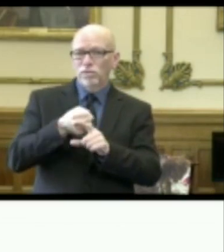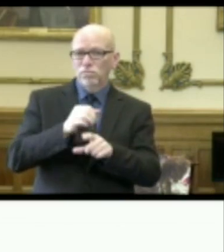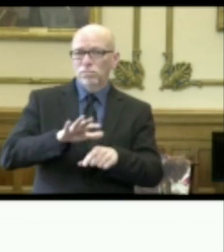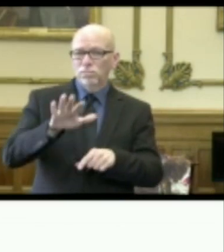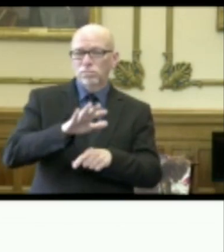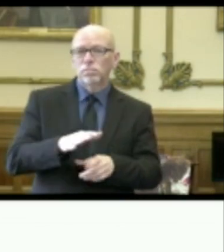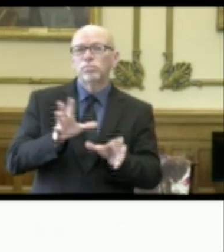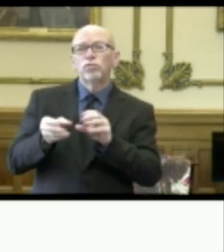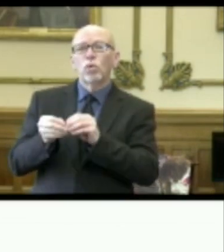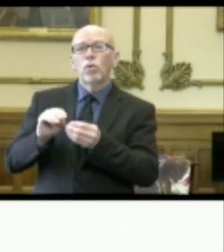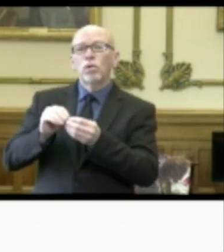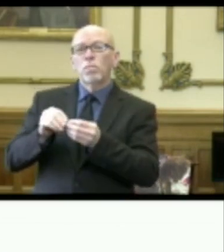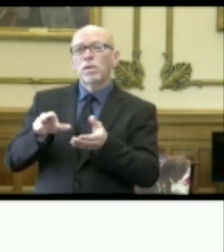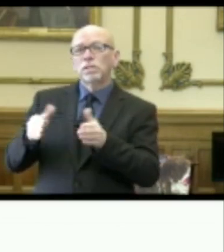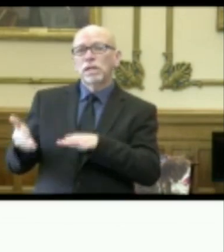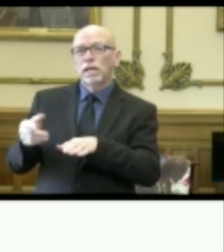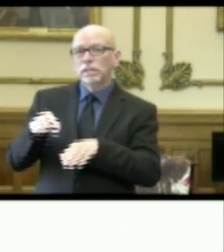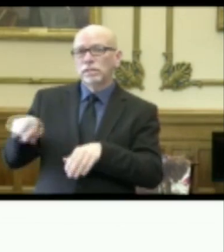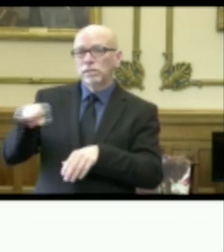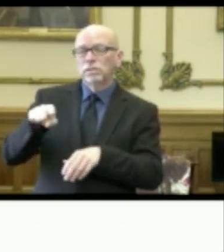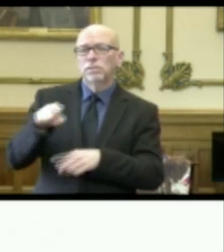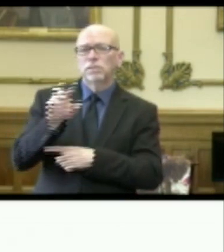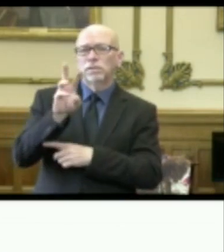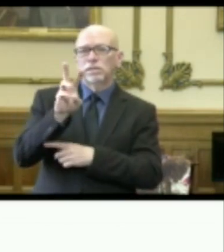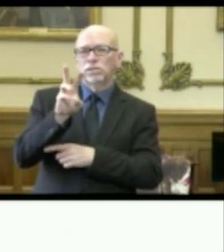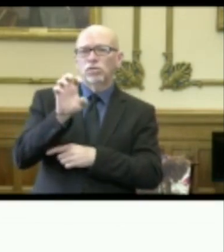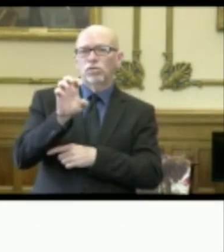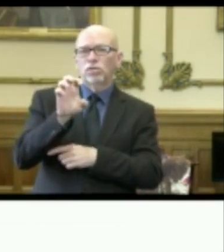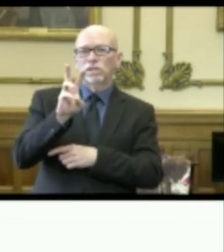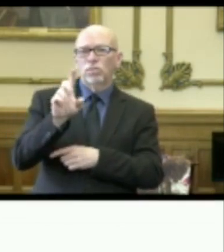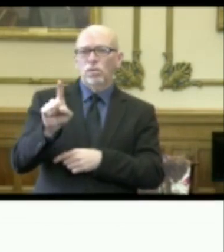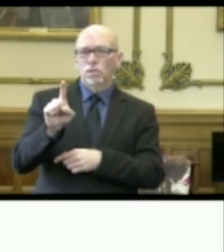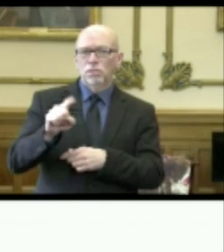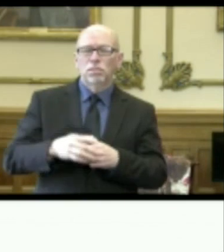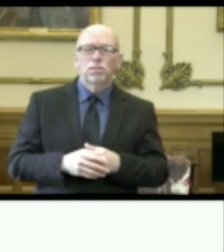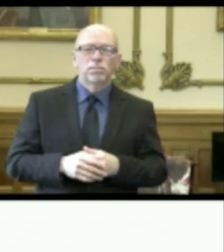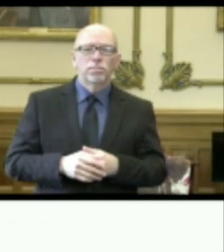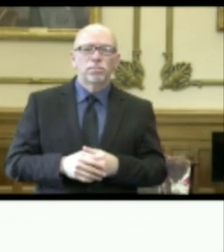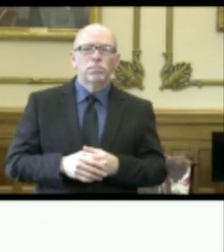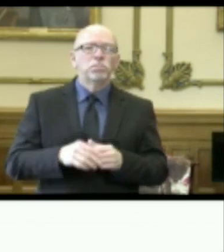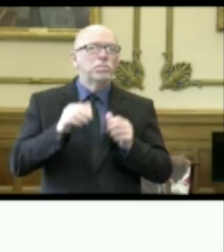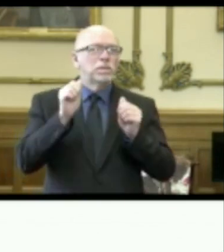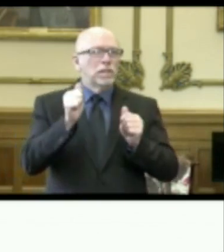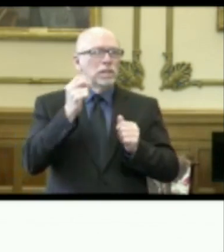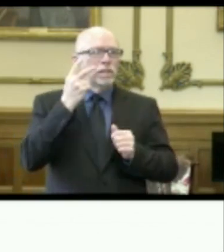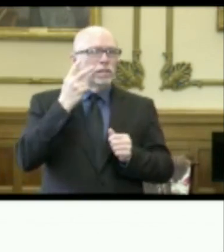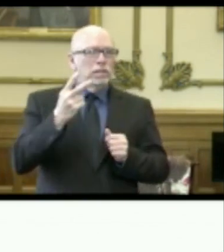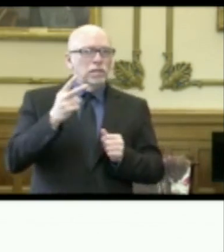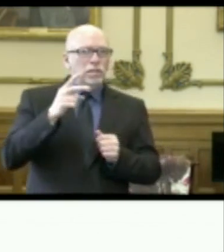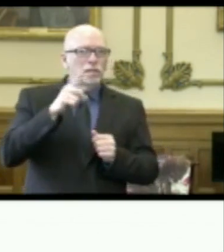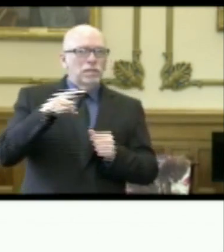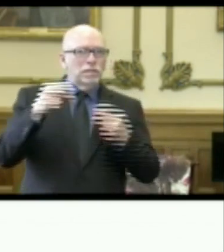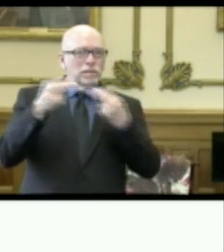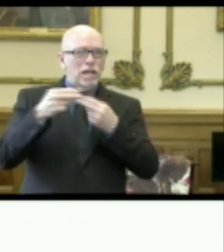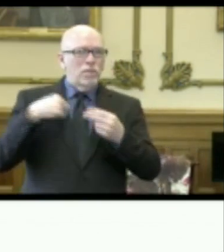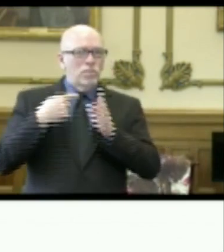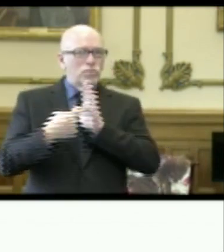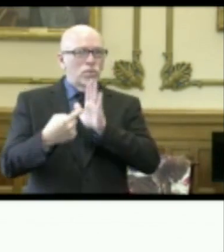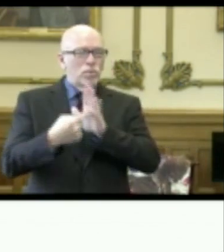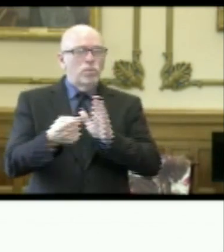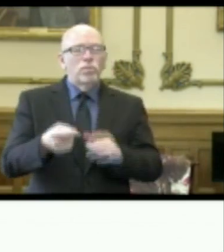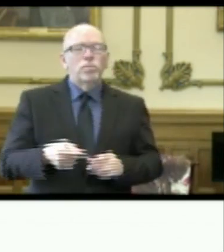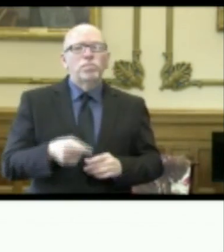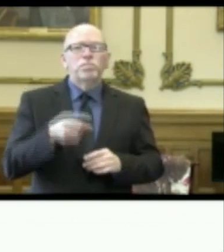and the total number of individuals who have died to 661. As you can see by the slides that we're showing,